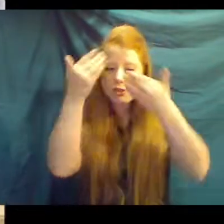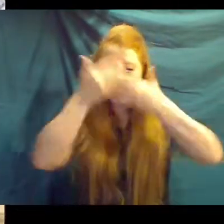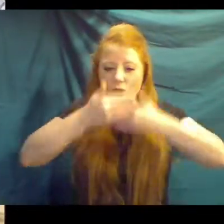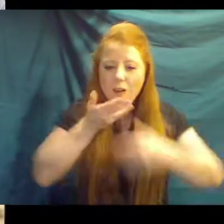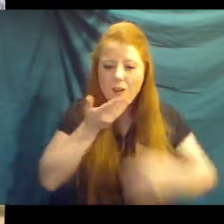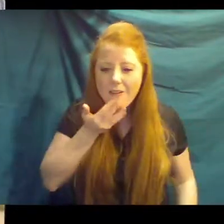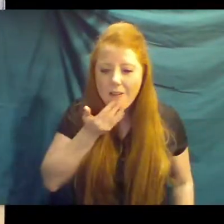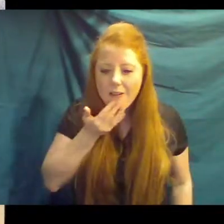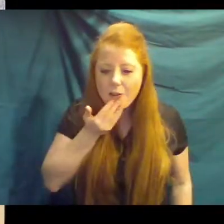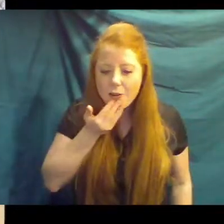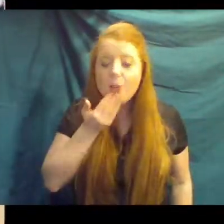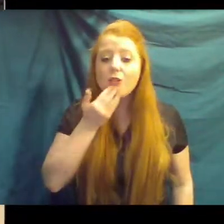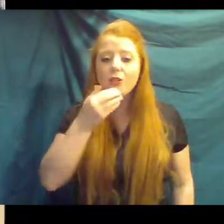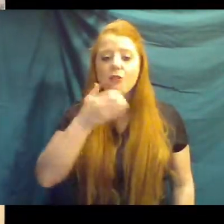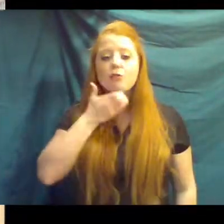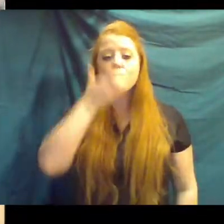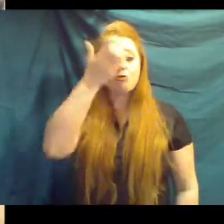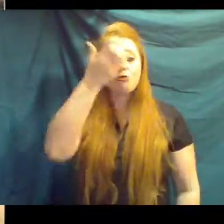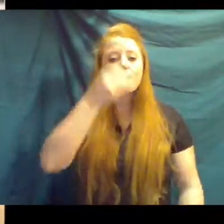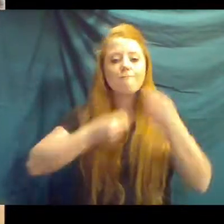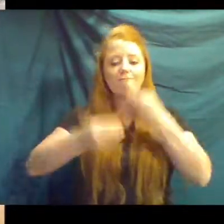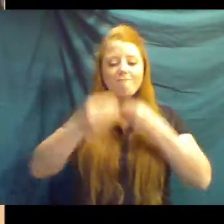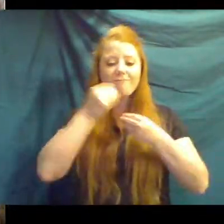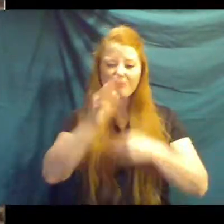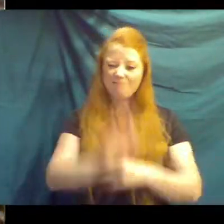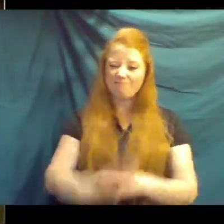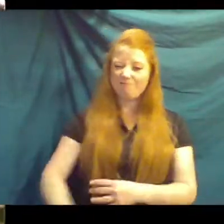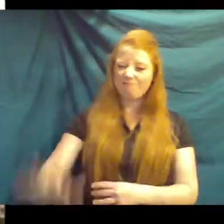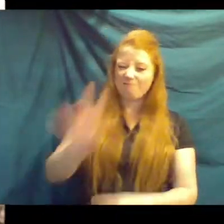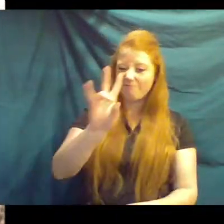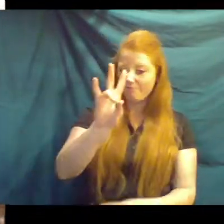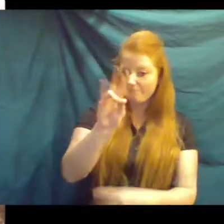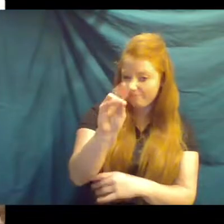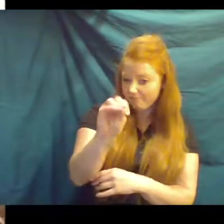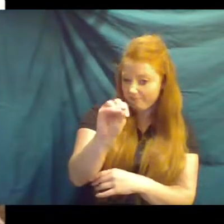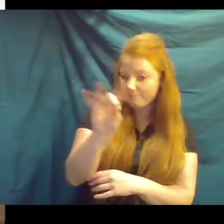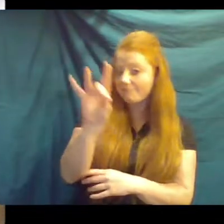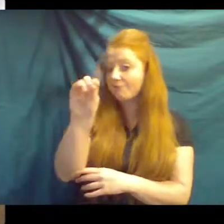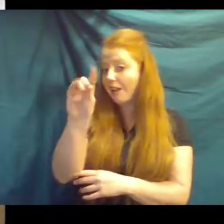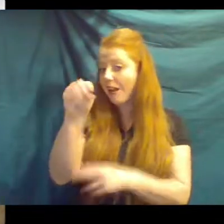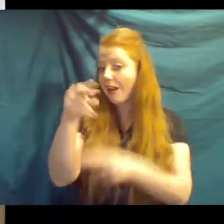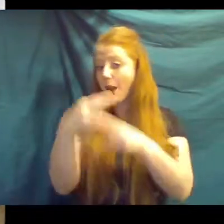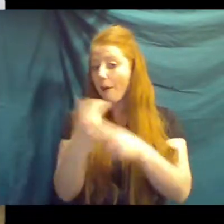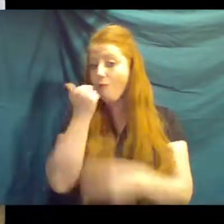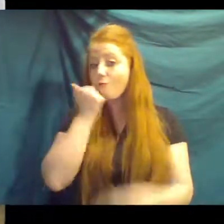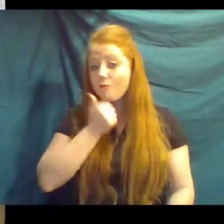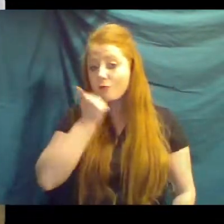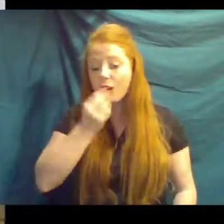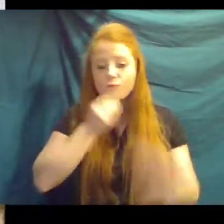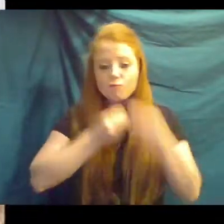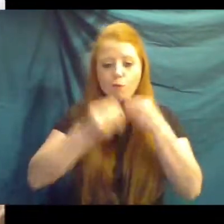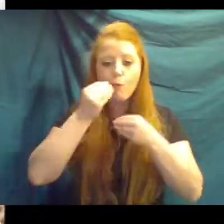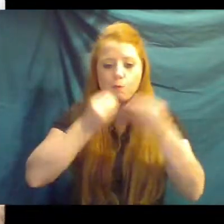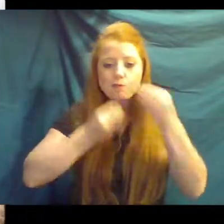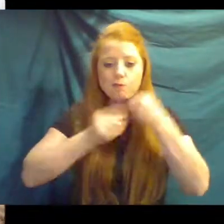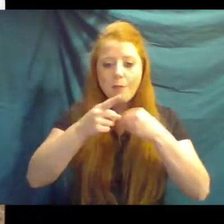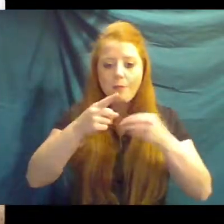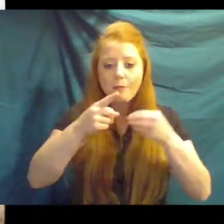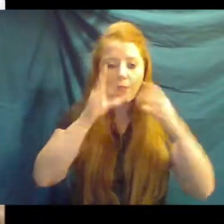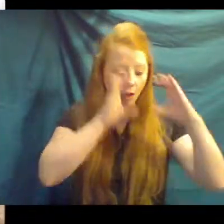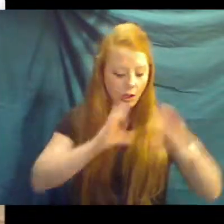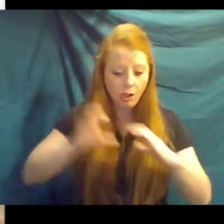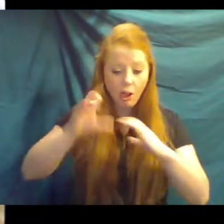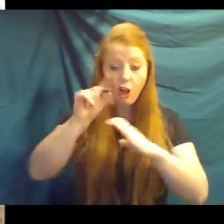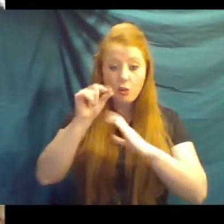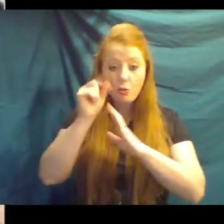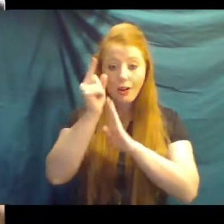color. Giraffes eat about 70 to 80 pounds of food a day. They're awake about 20 hours of the day,